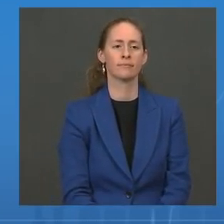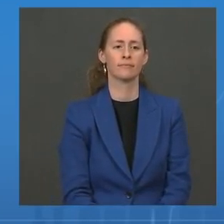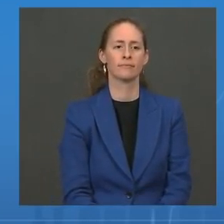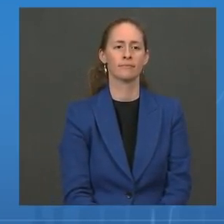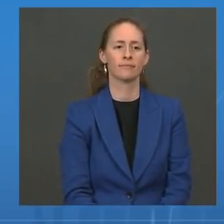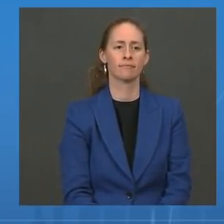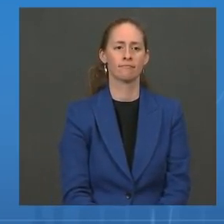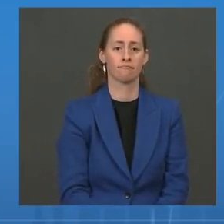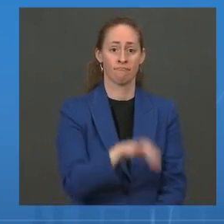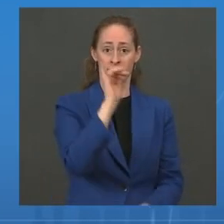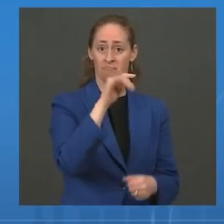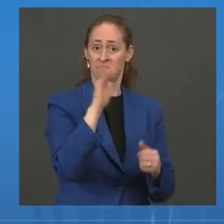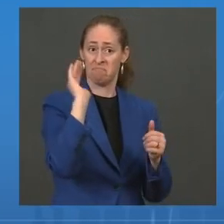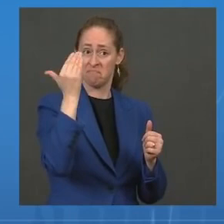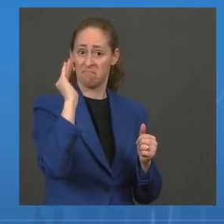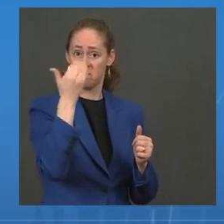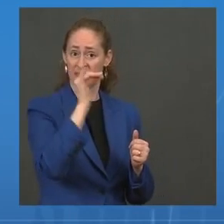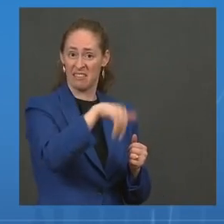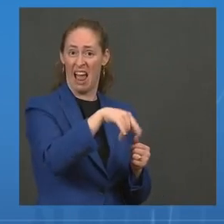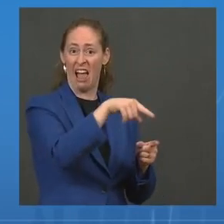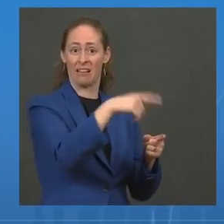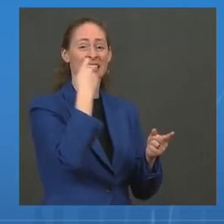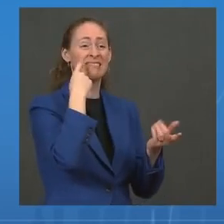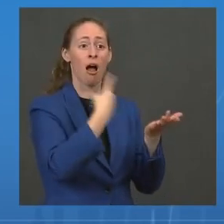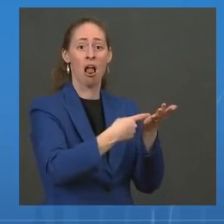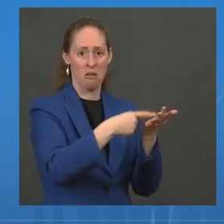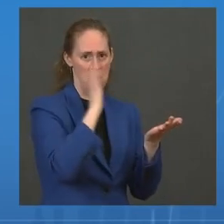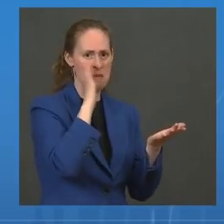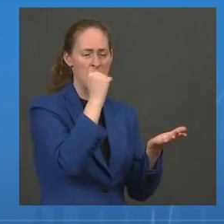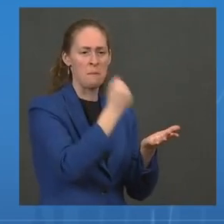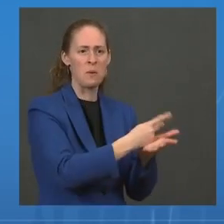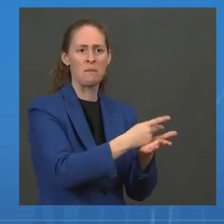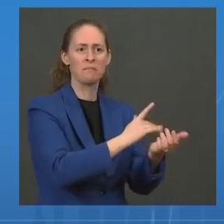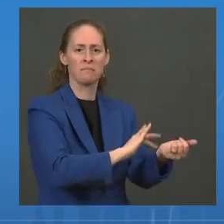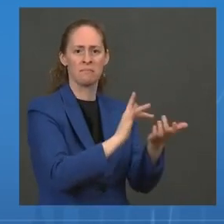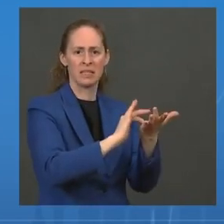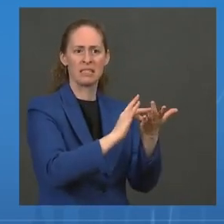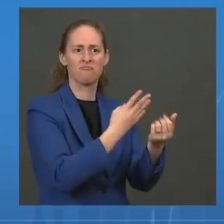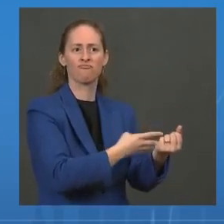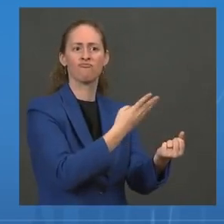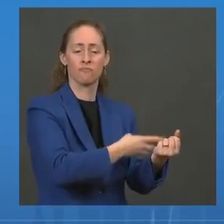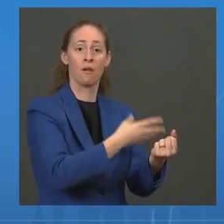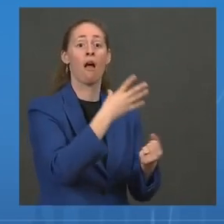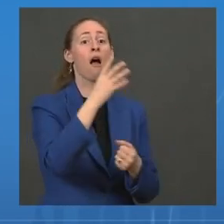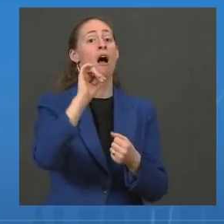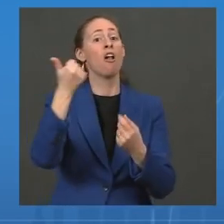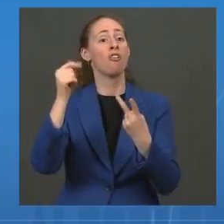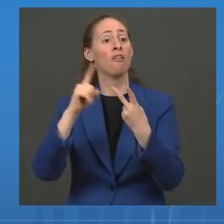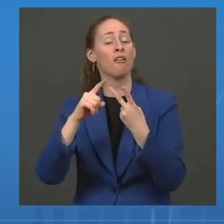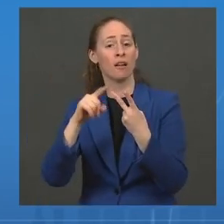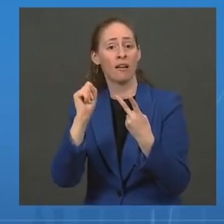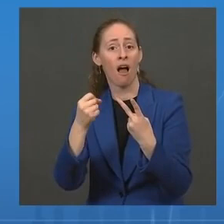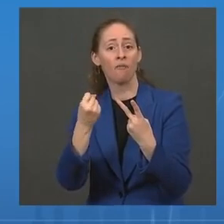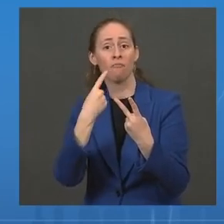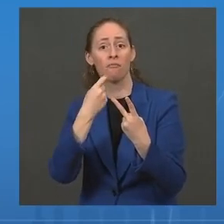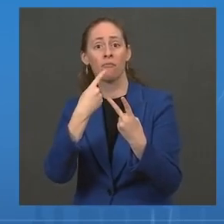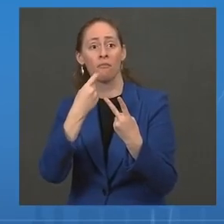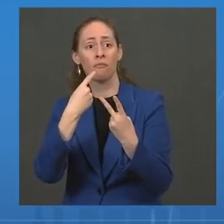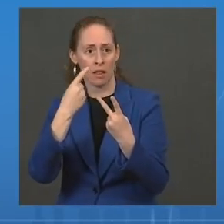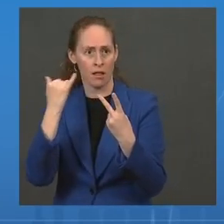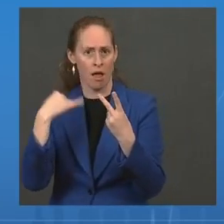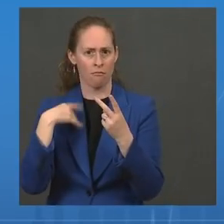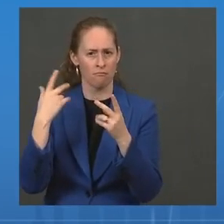to have an orally-administered antiviral therapy. I want to close with the last slide next, which is an important